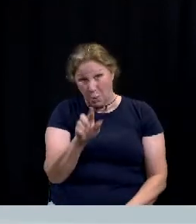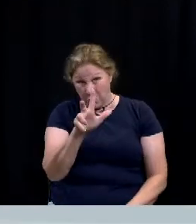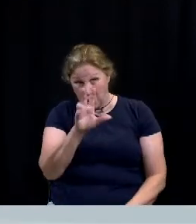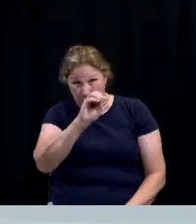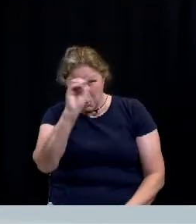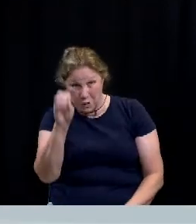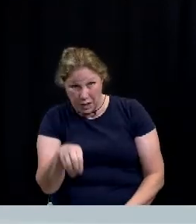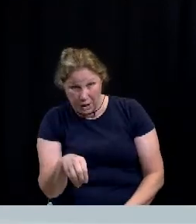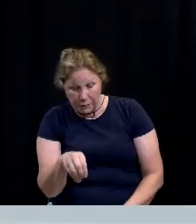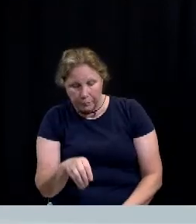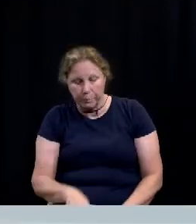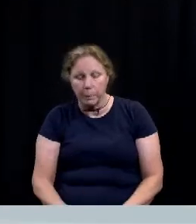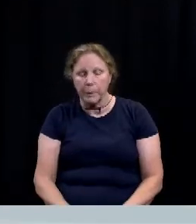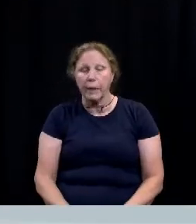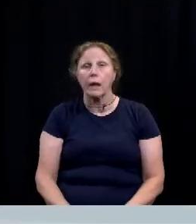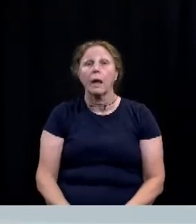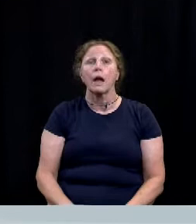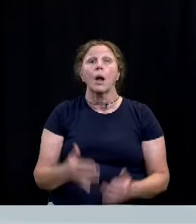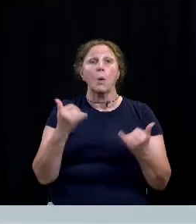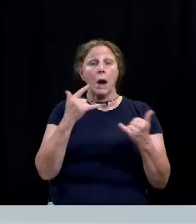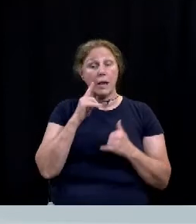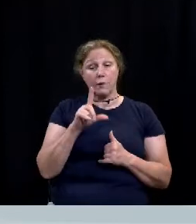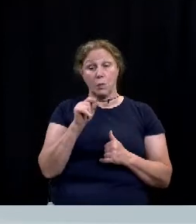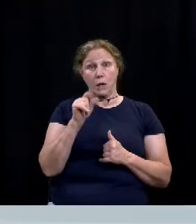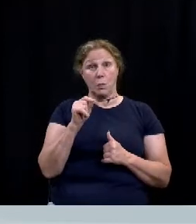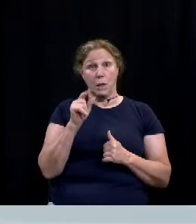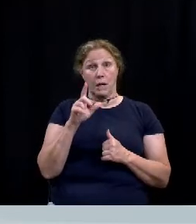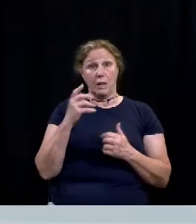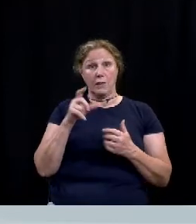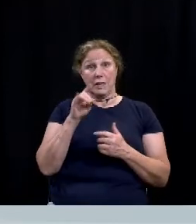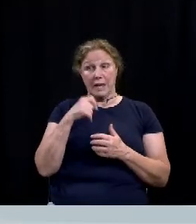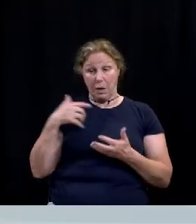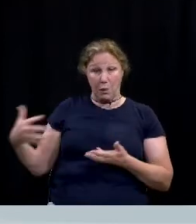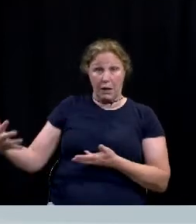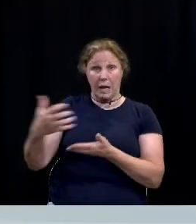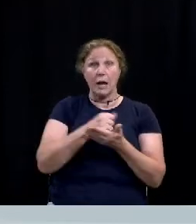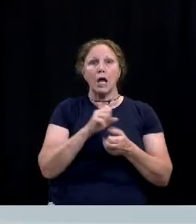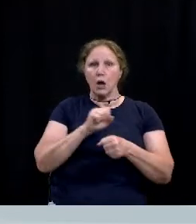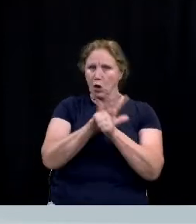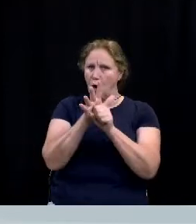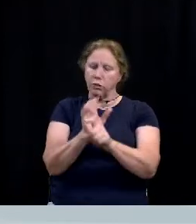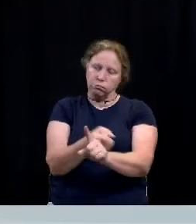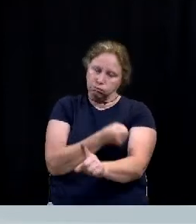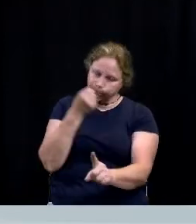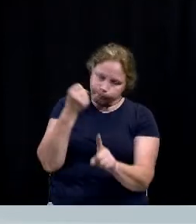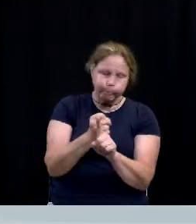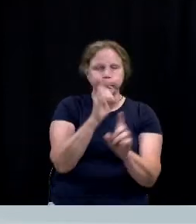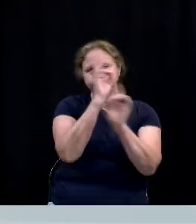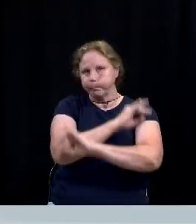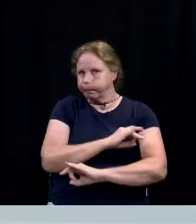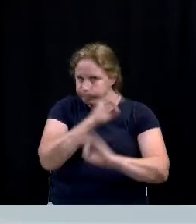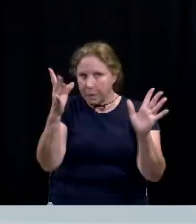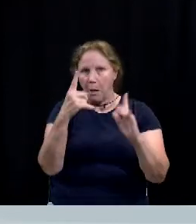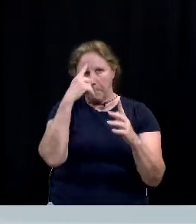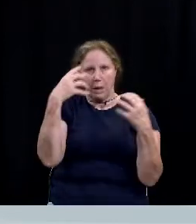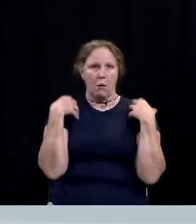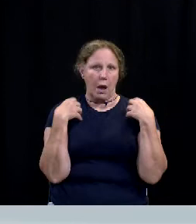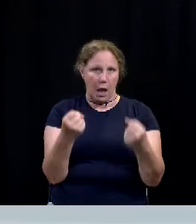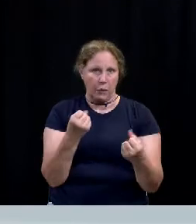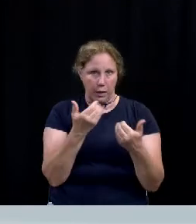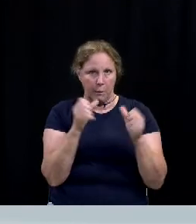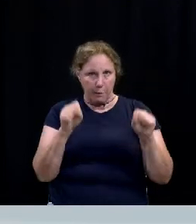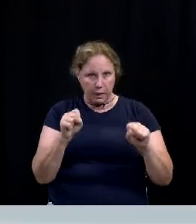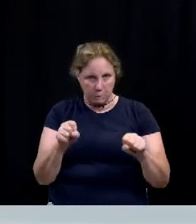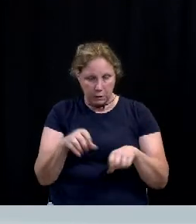looking at the raw data for 2020 it appears that COVID likely had serious adverse effects on statewide mental health resources and the